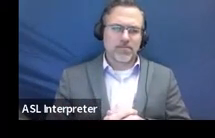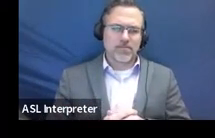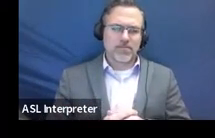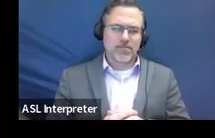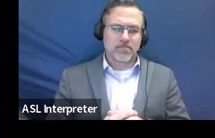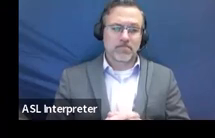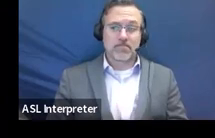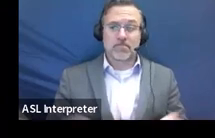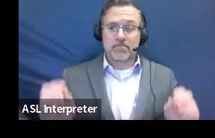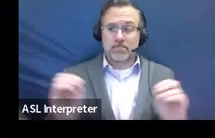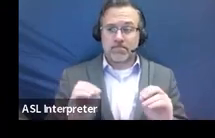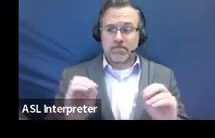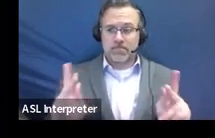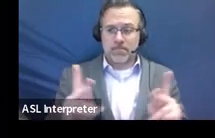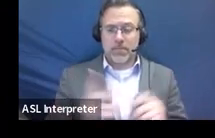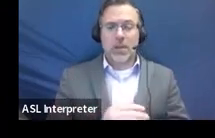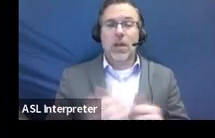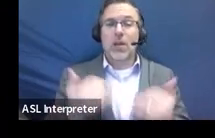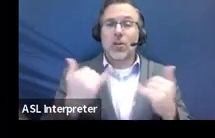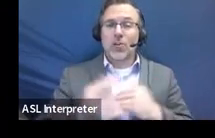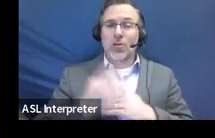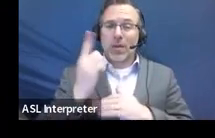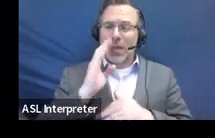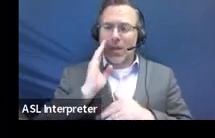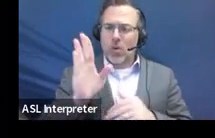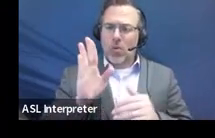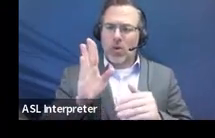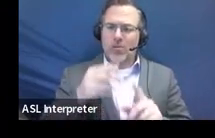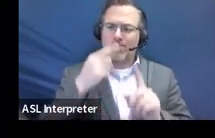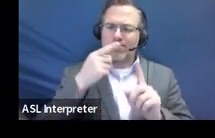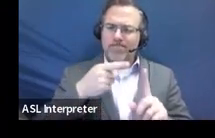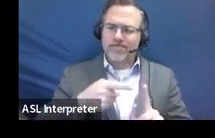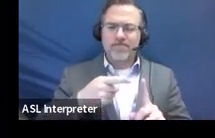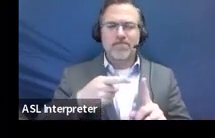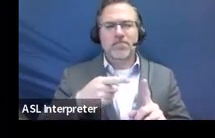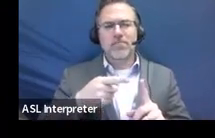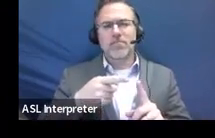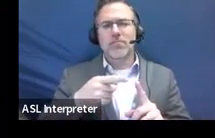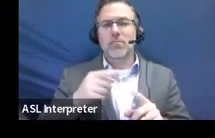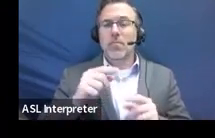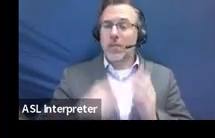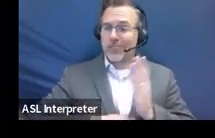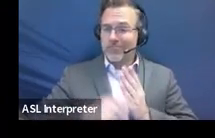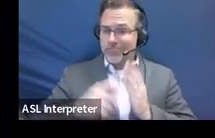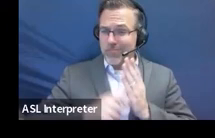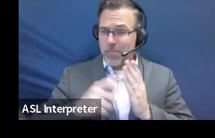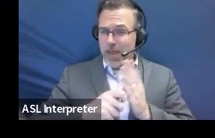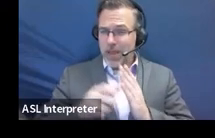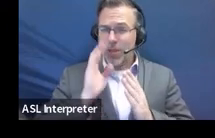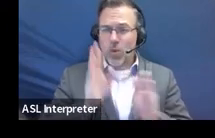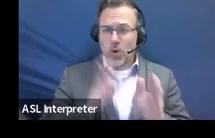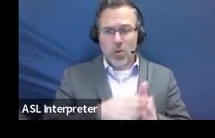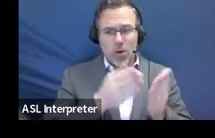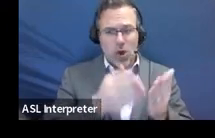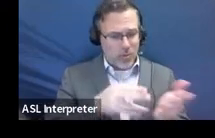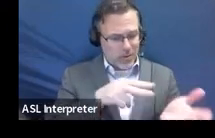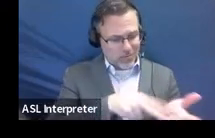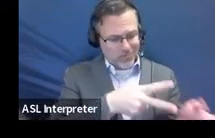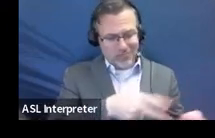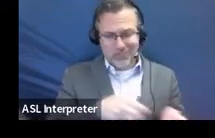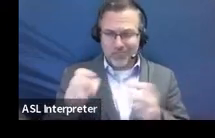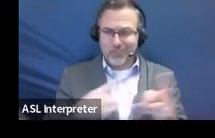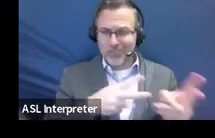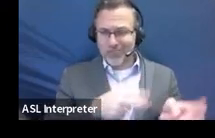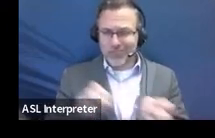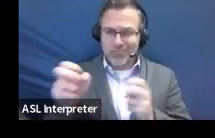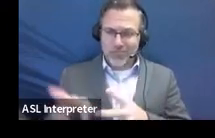Okay. So today we're going to be referencing information from the procedural manual because the procedural manual is a great, um,